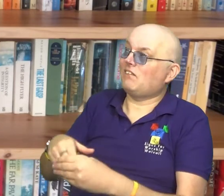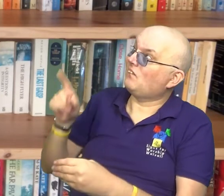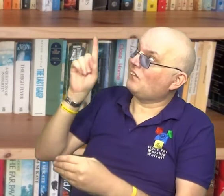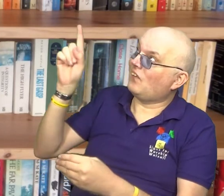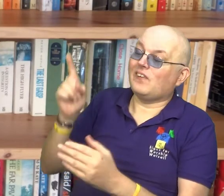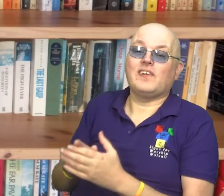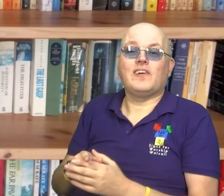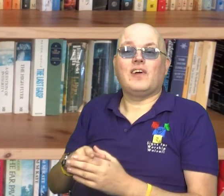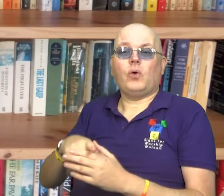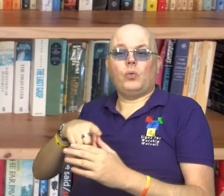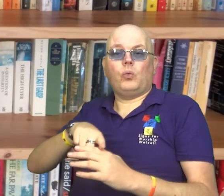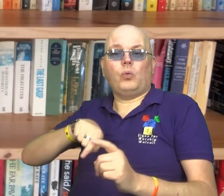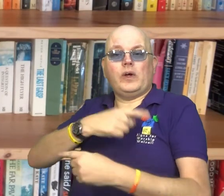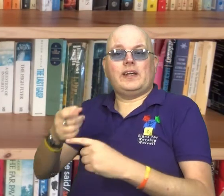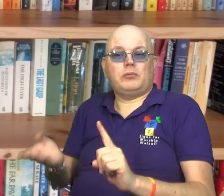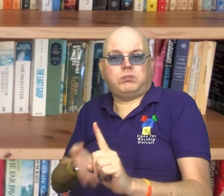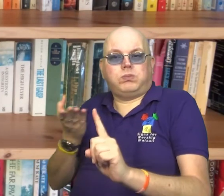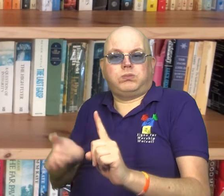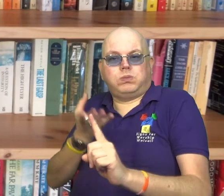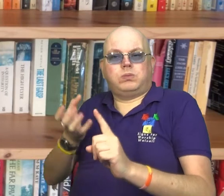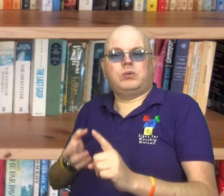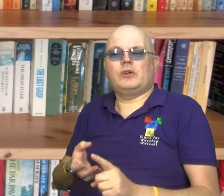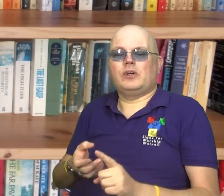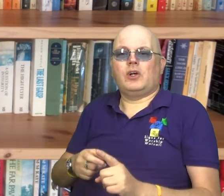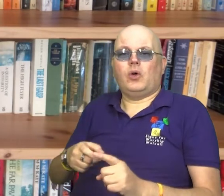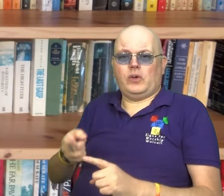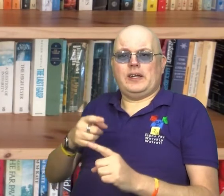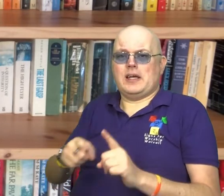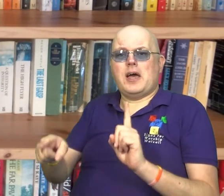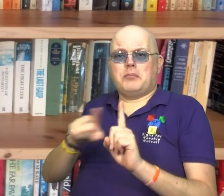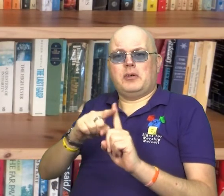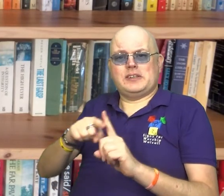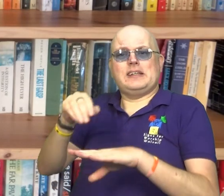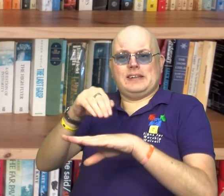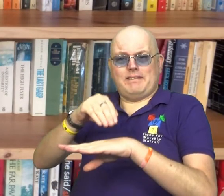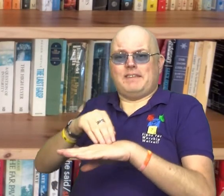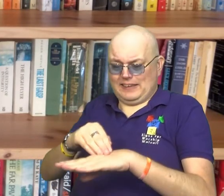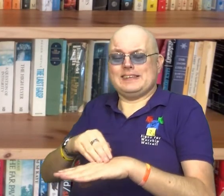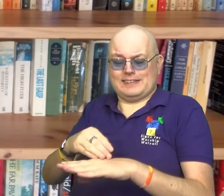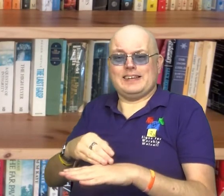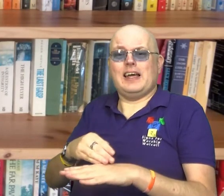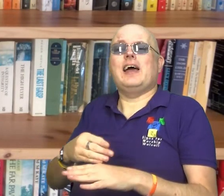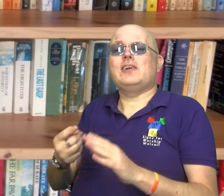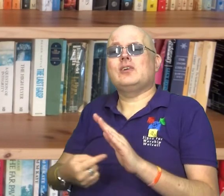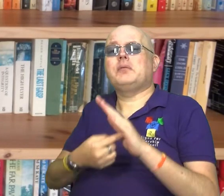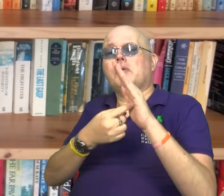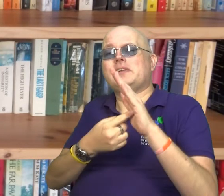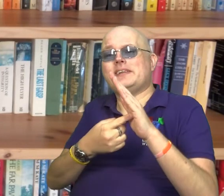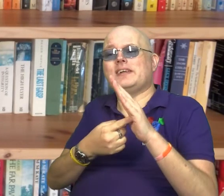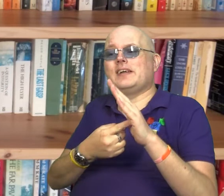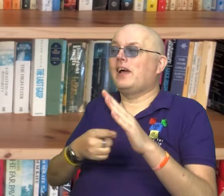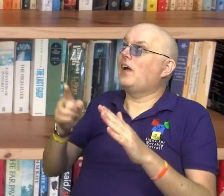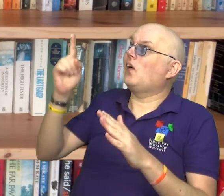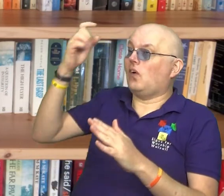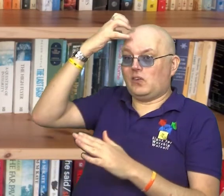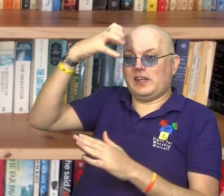God. We get built up and blessed. We make a positive difference to the world. And most importantly,